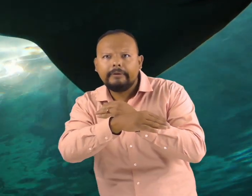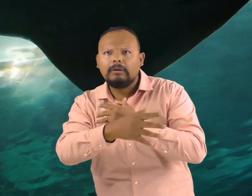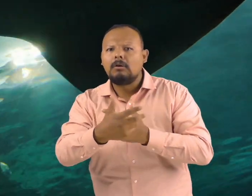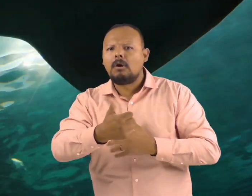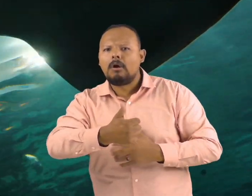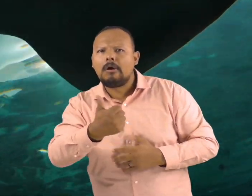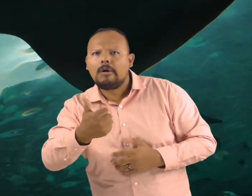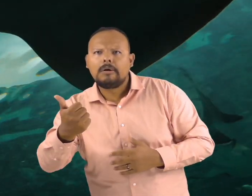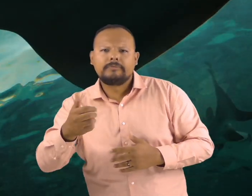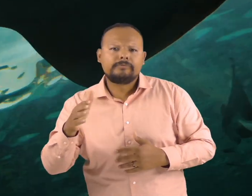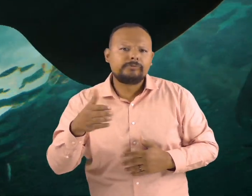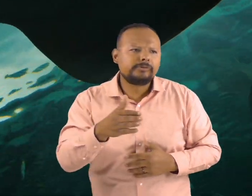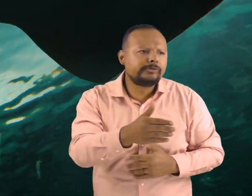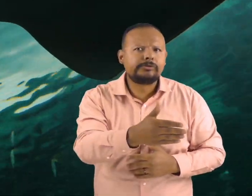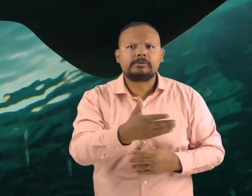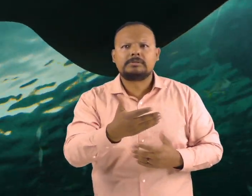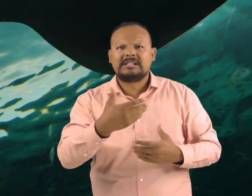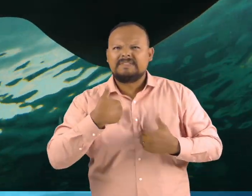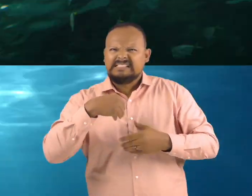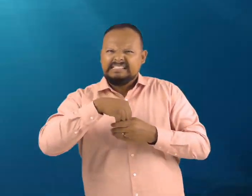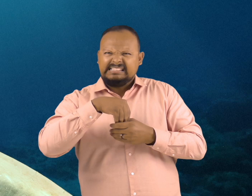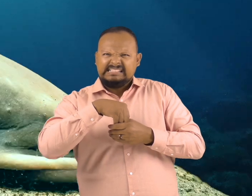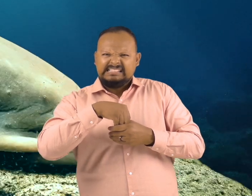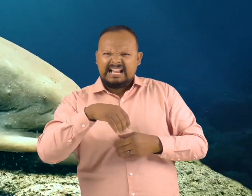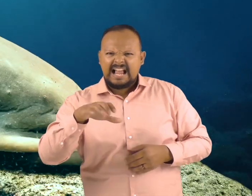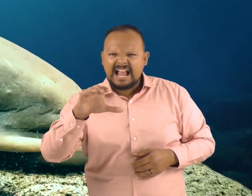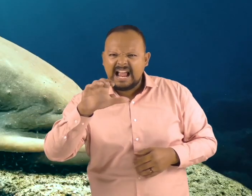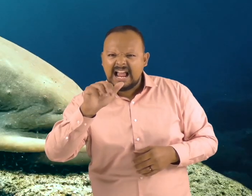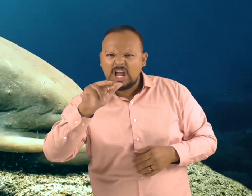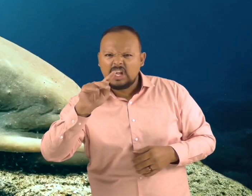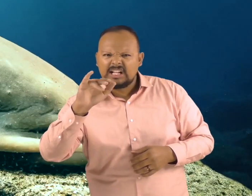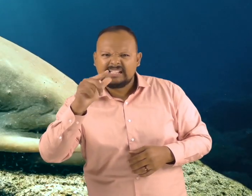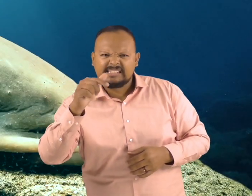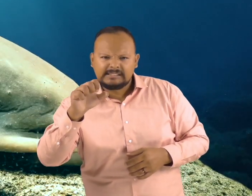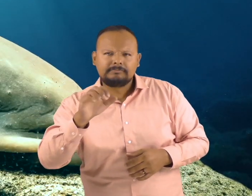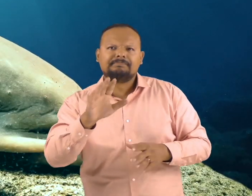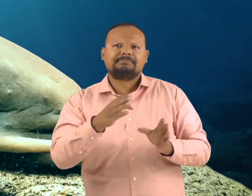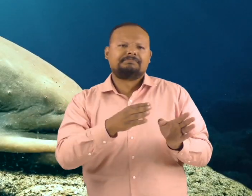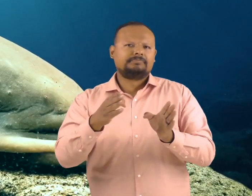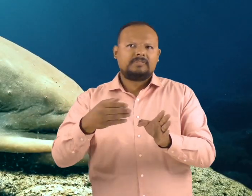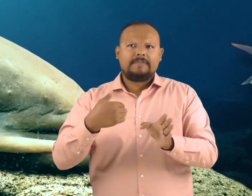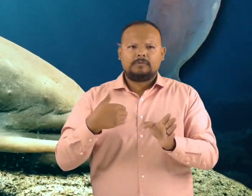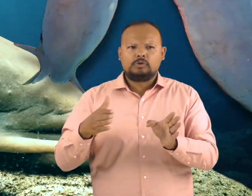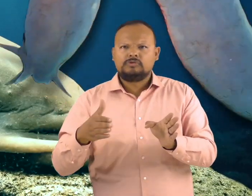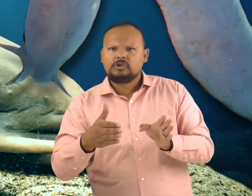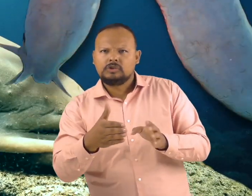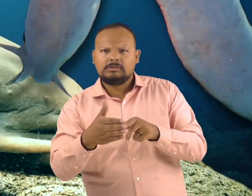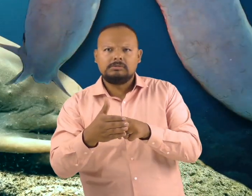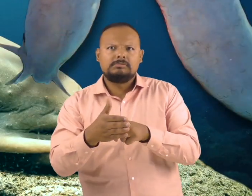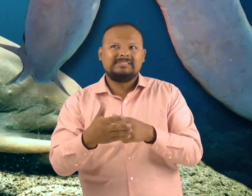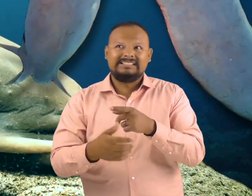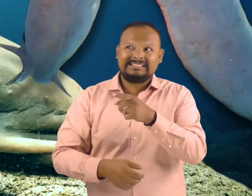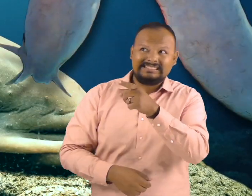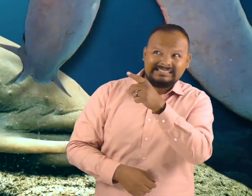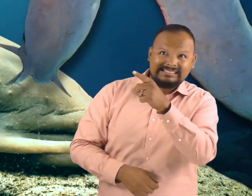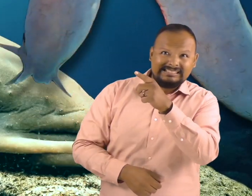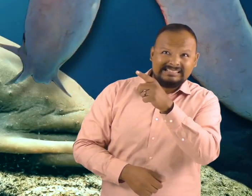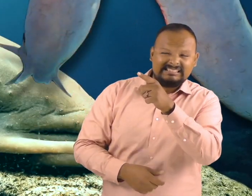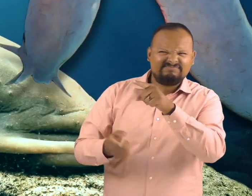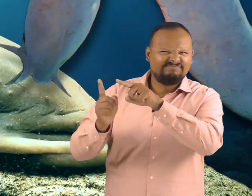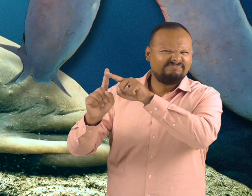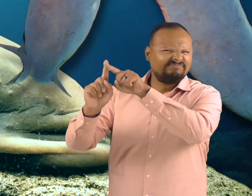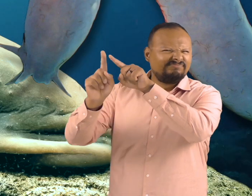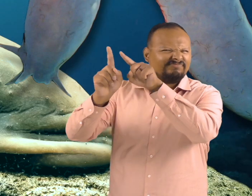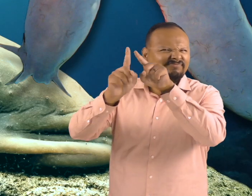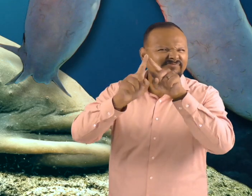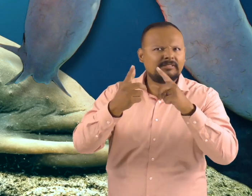examples of cartilaginous fish. And primitive fish, like lampreys and hagfish, are